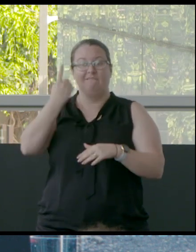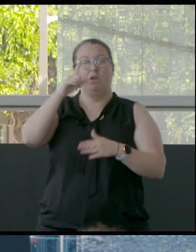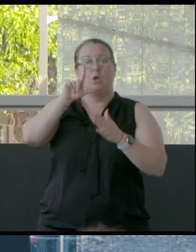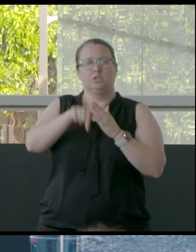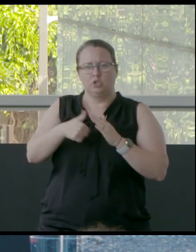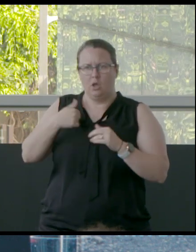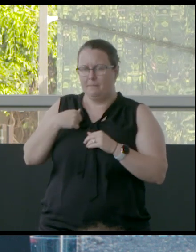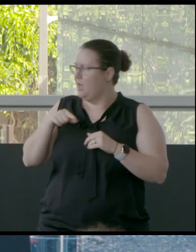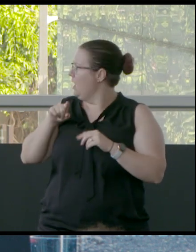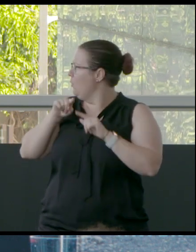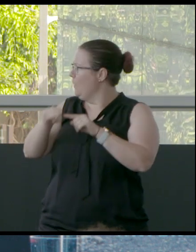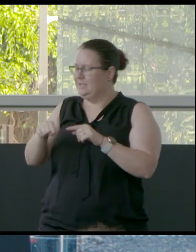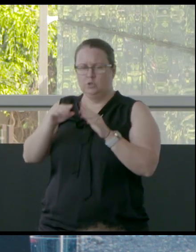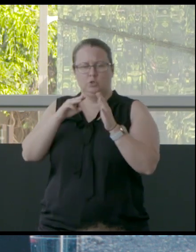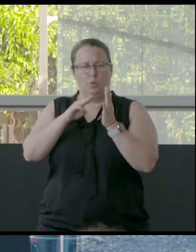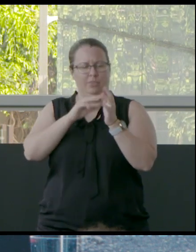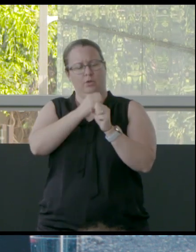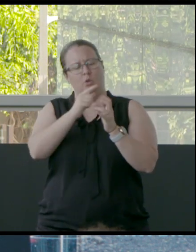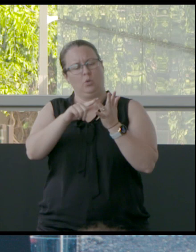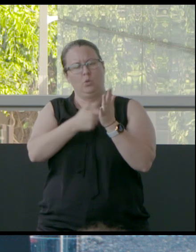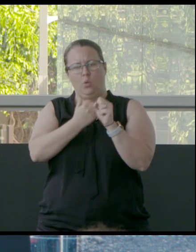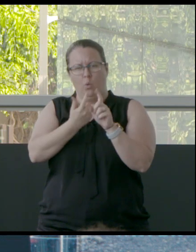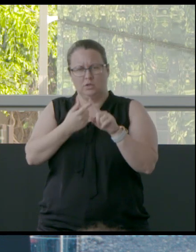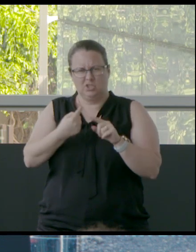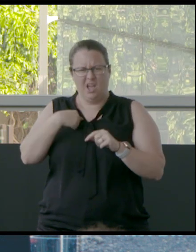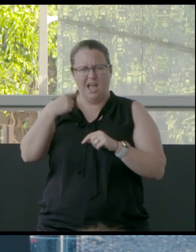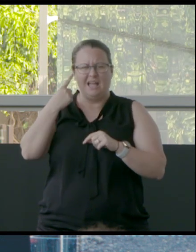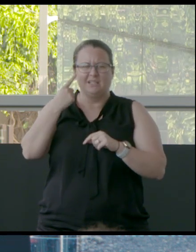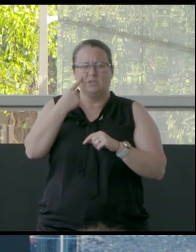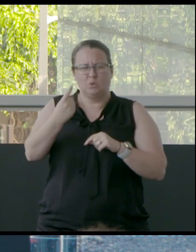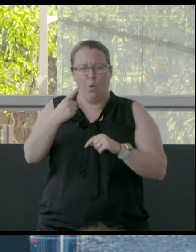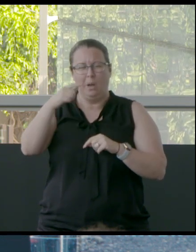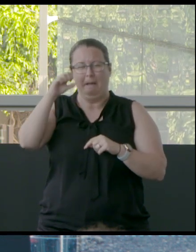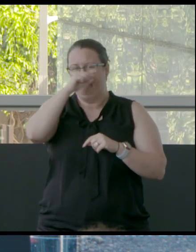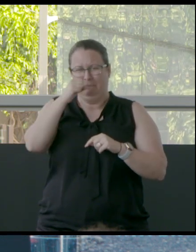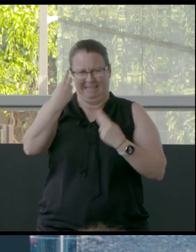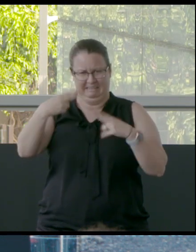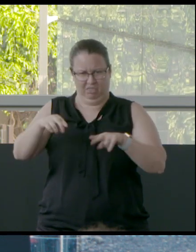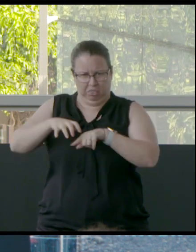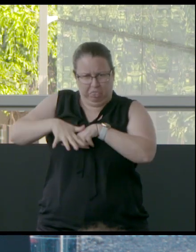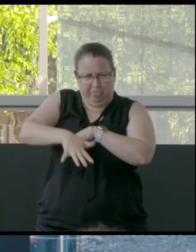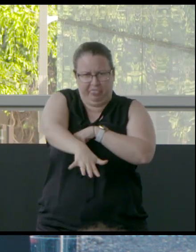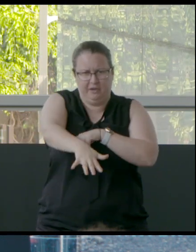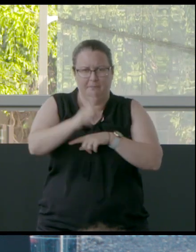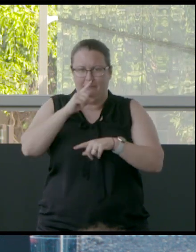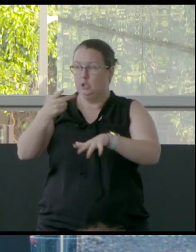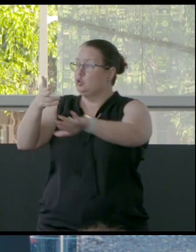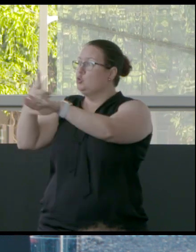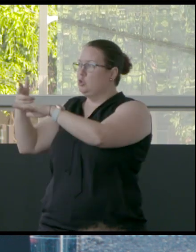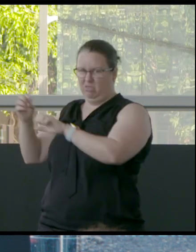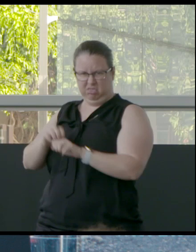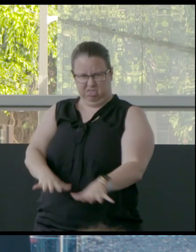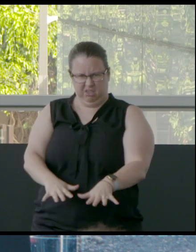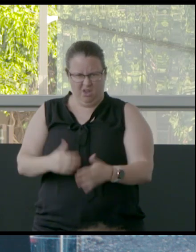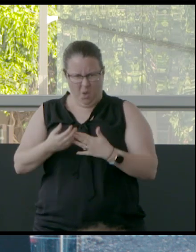went to Bujimala Lawnhill Gorge, I saw that there was pig kills, you know, people had been pig shooting, and all of this desecration was right